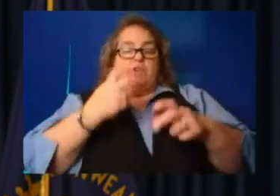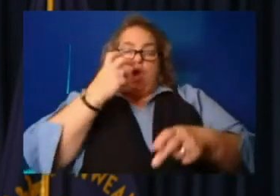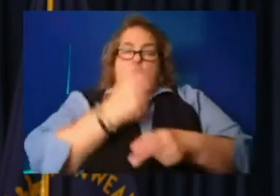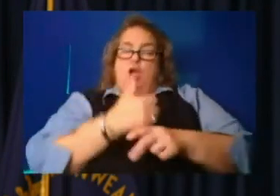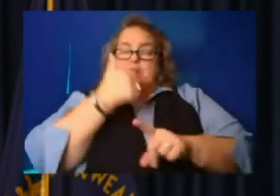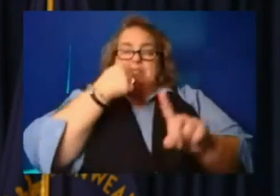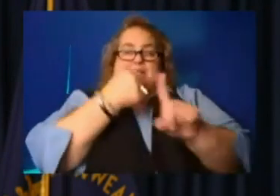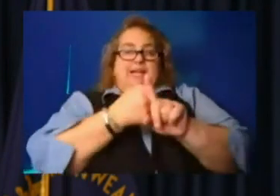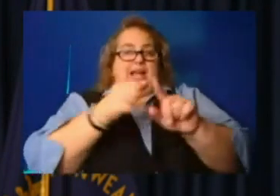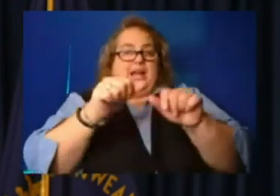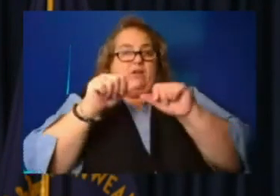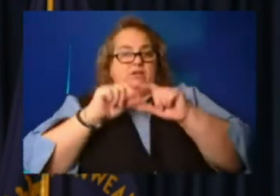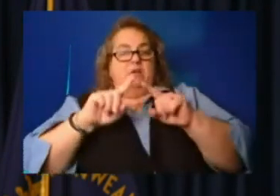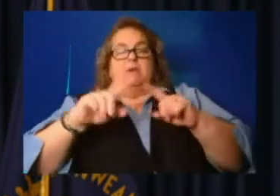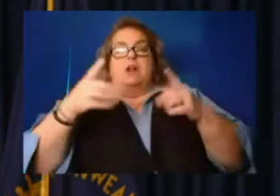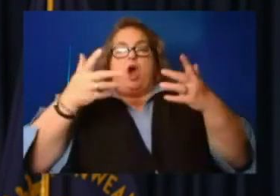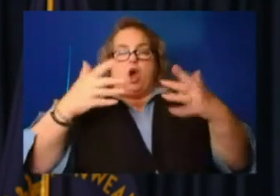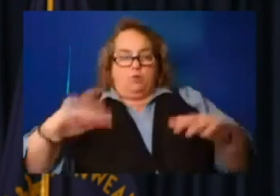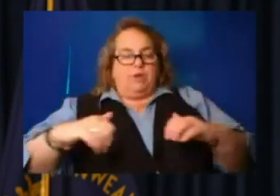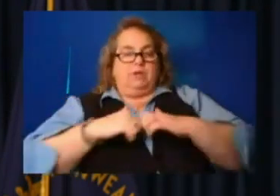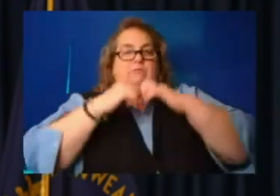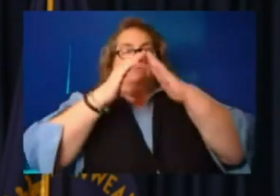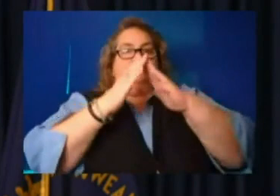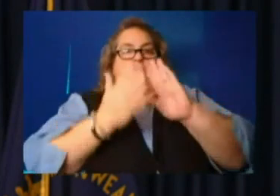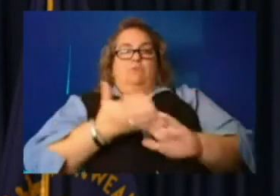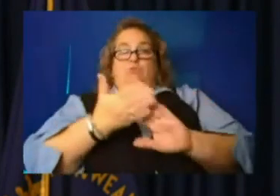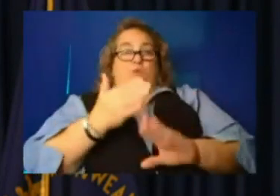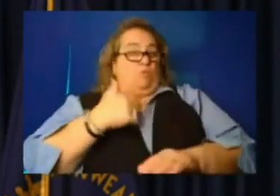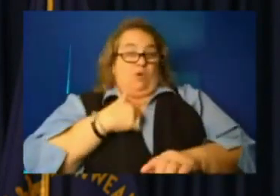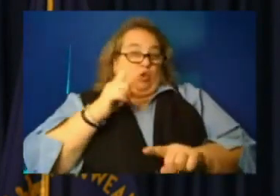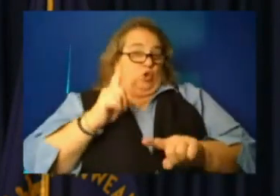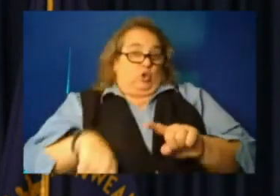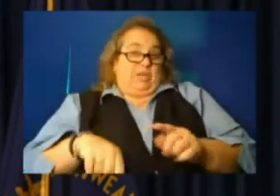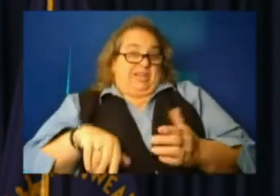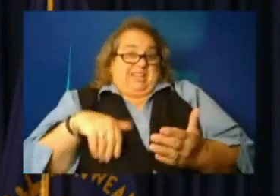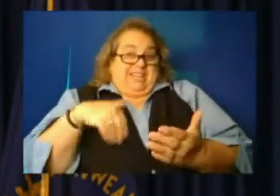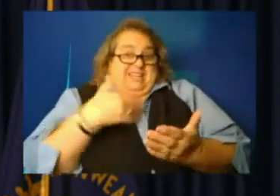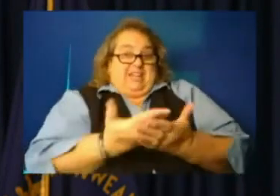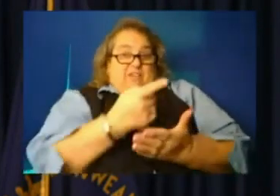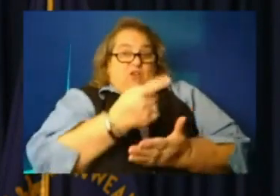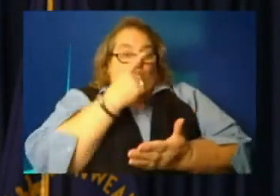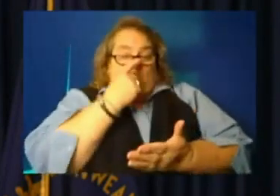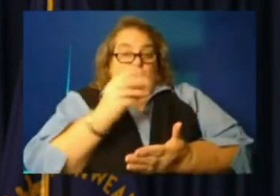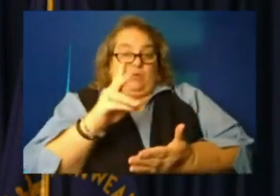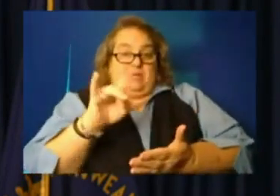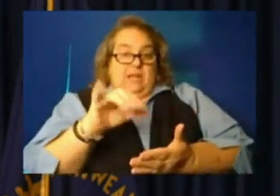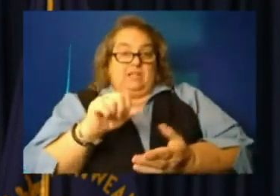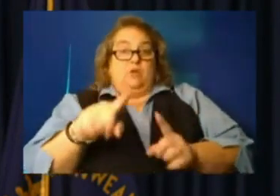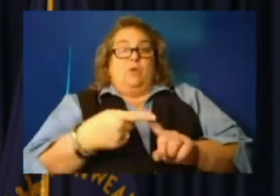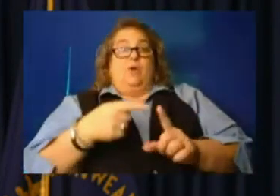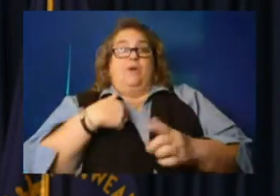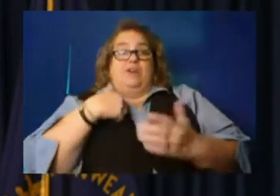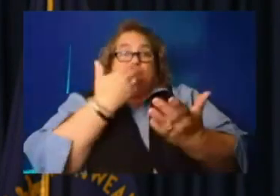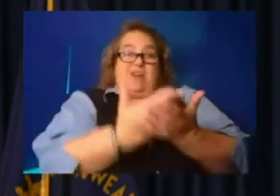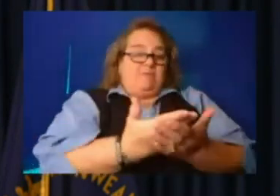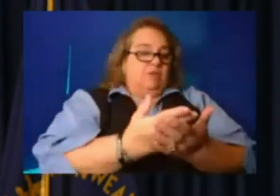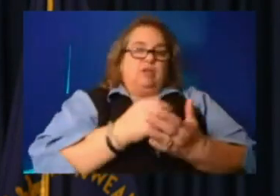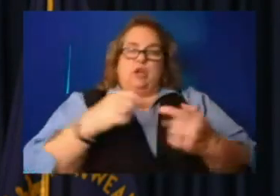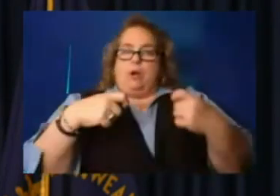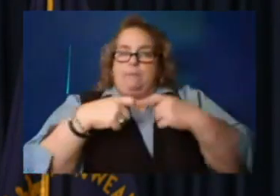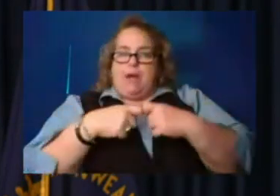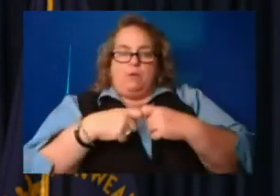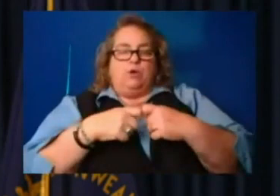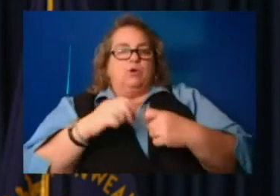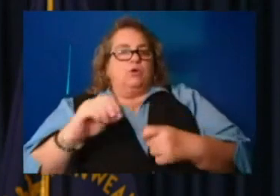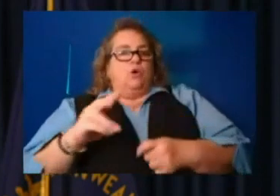and operational. We couldn't get there for a couple of days. When we could get there, no power, no water. Thank you to Kentucky